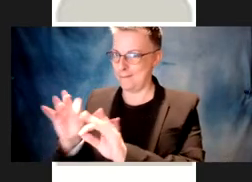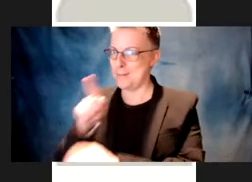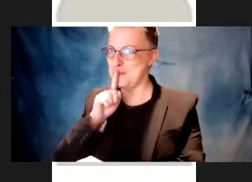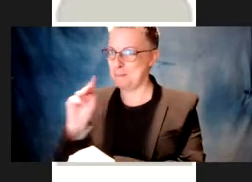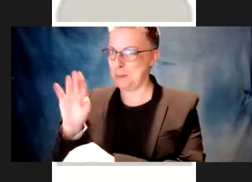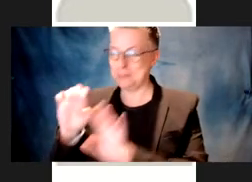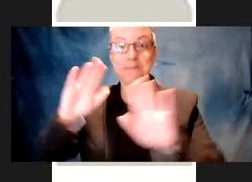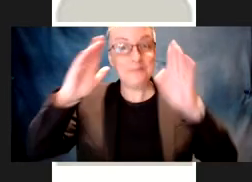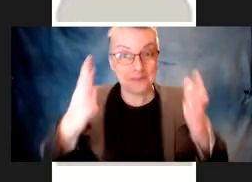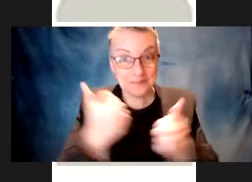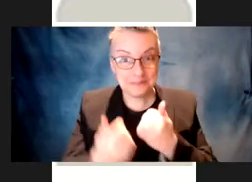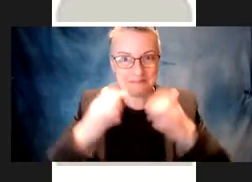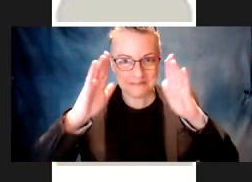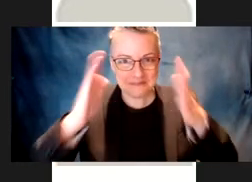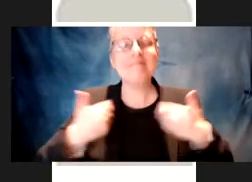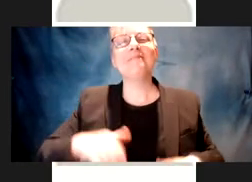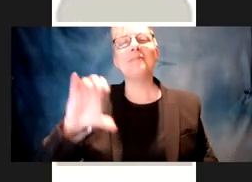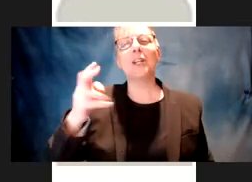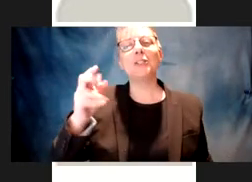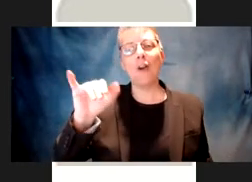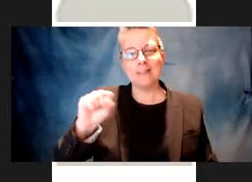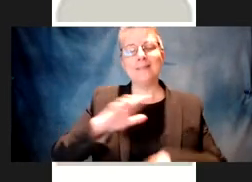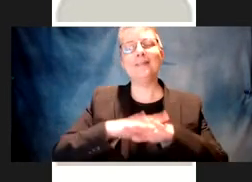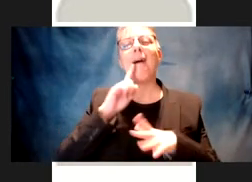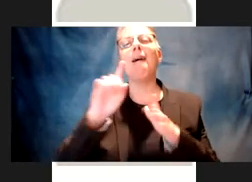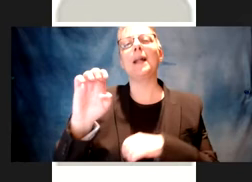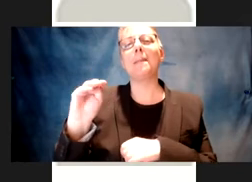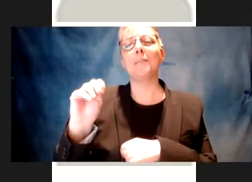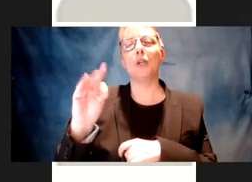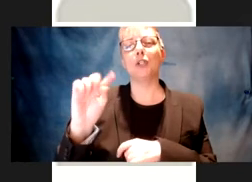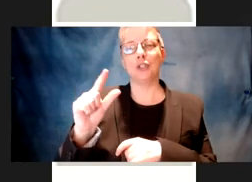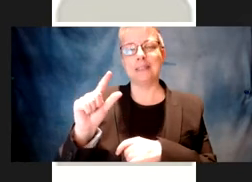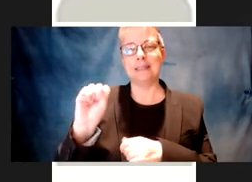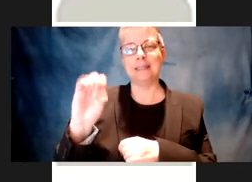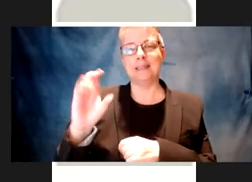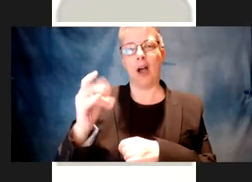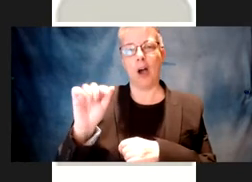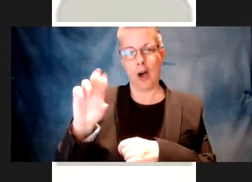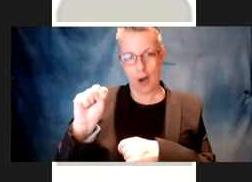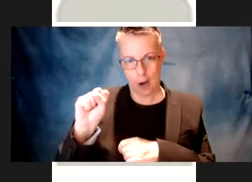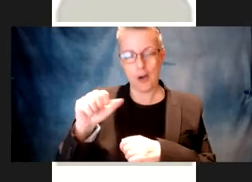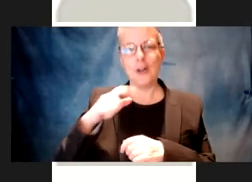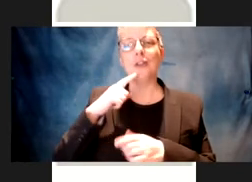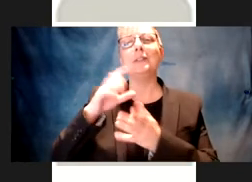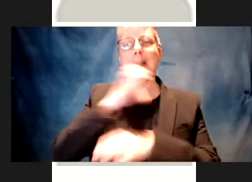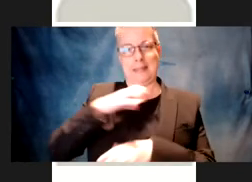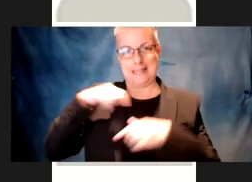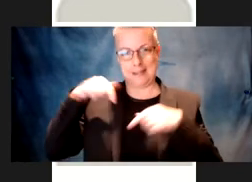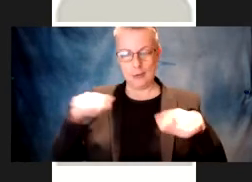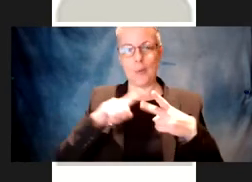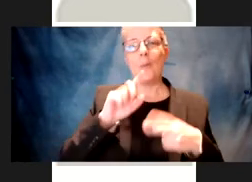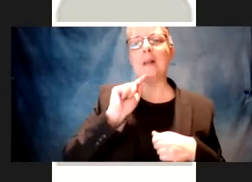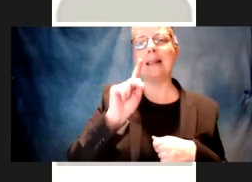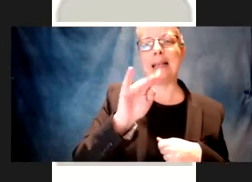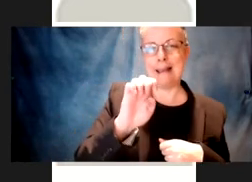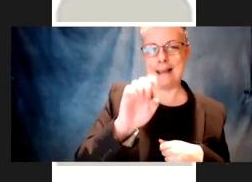This always happens when I stream. Okay. Welcome, everyone. I am Charles. I'm on the Emerging Scholars